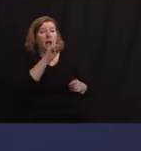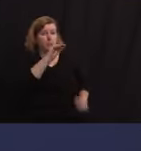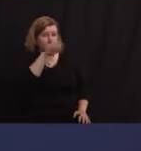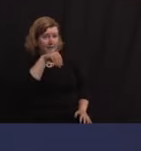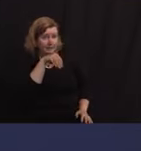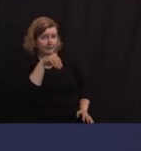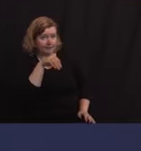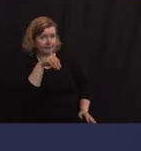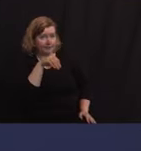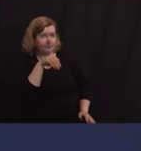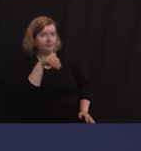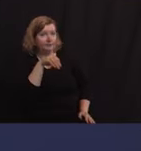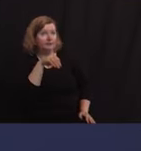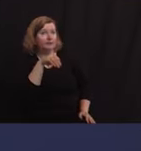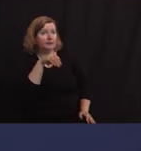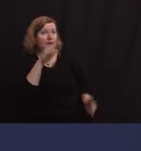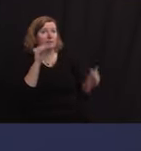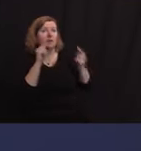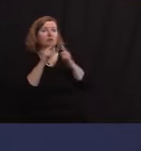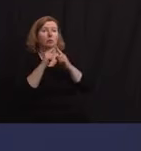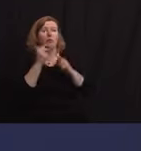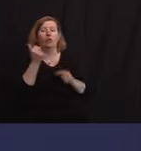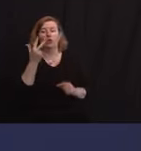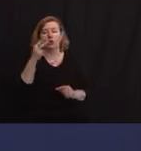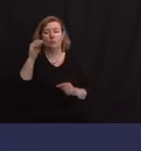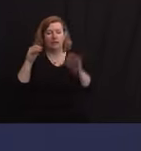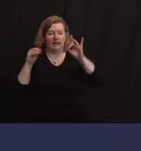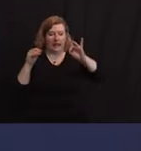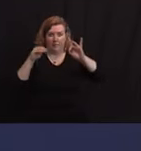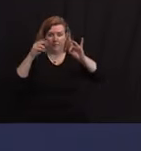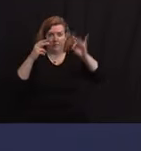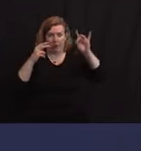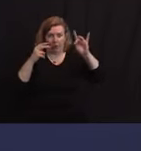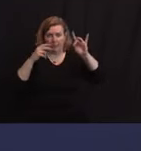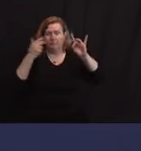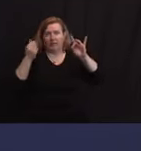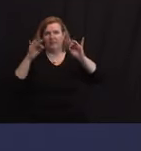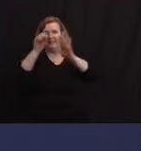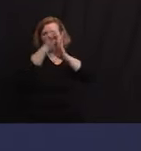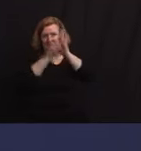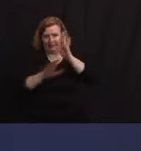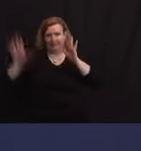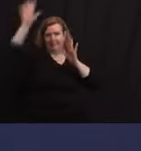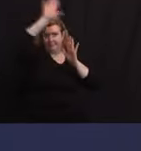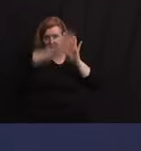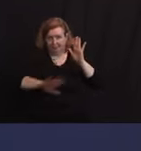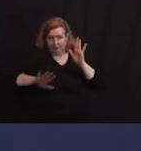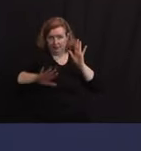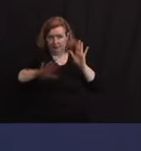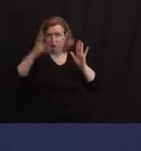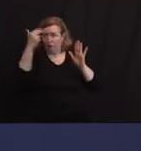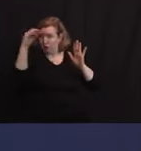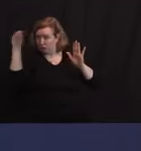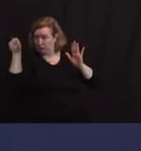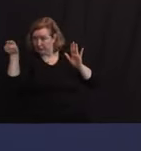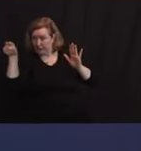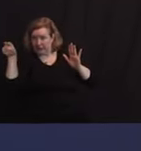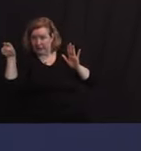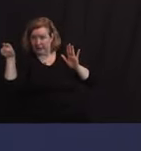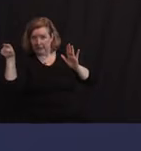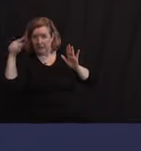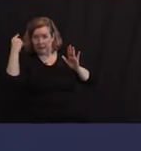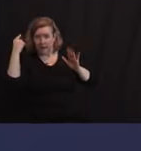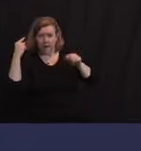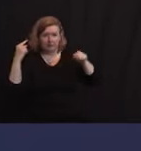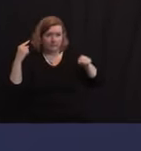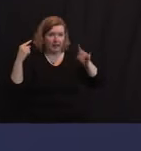to 13% representation in our state. Okay. And the 19% was 19% as it